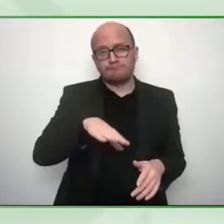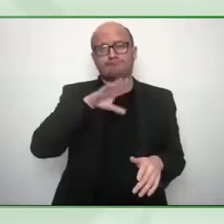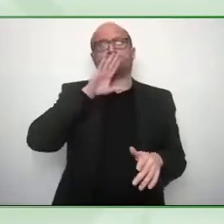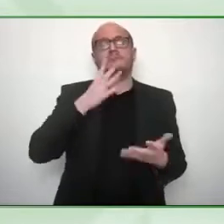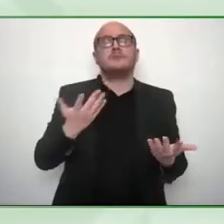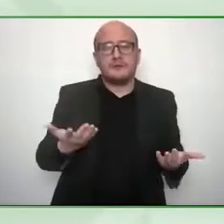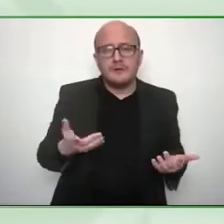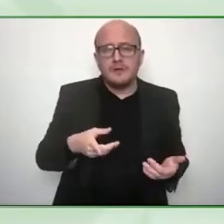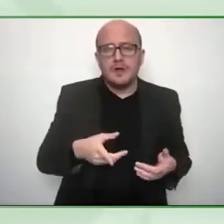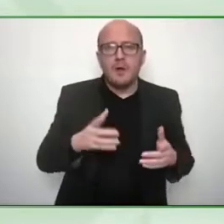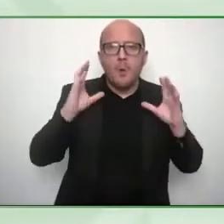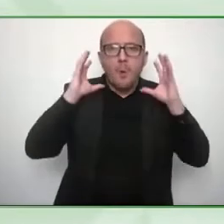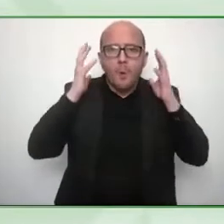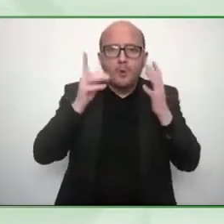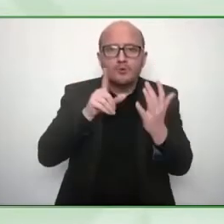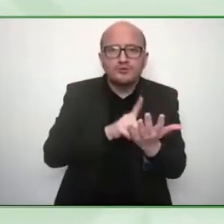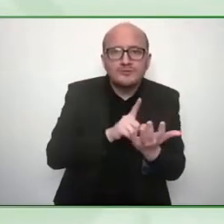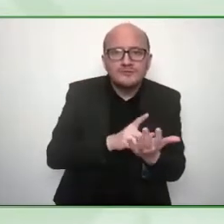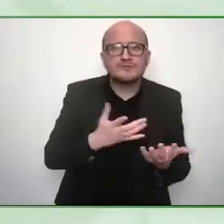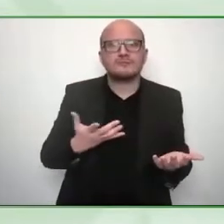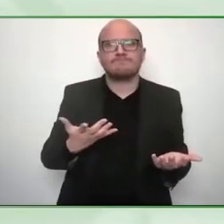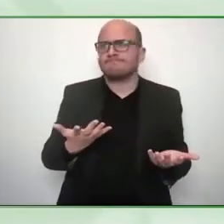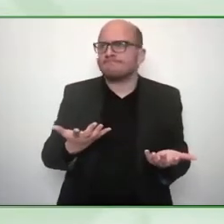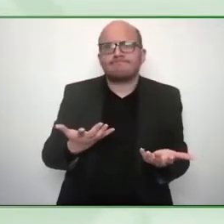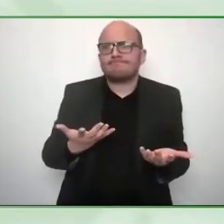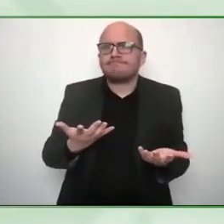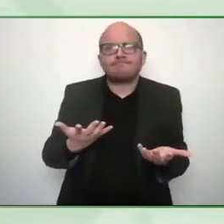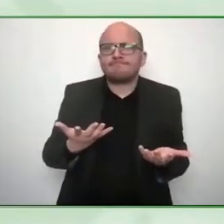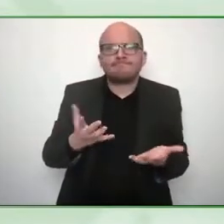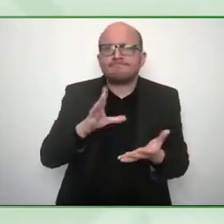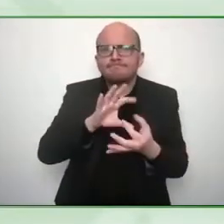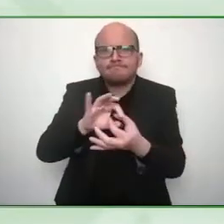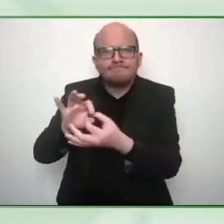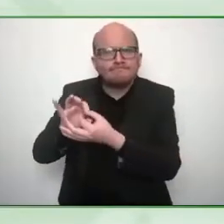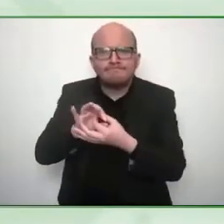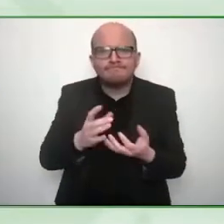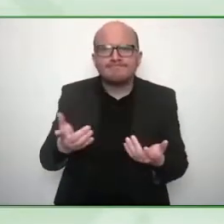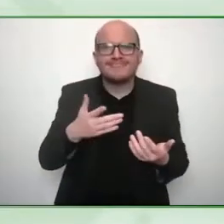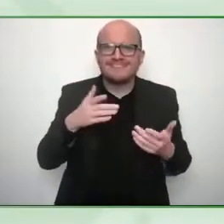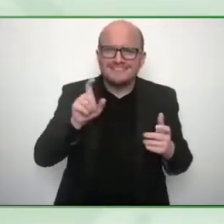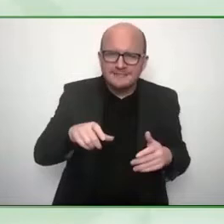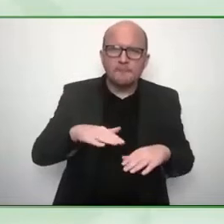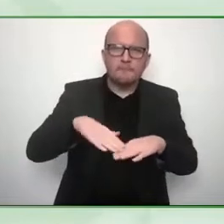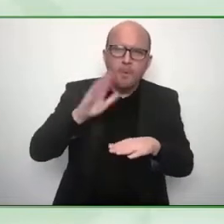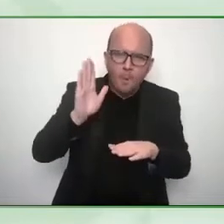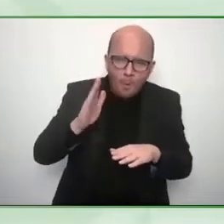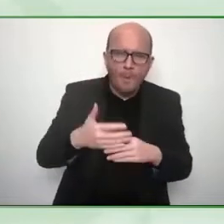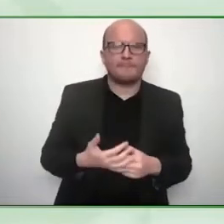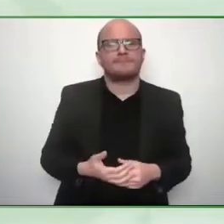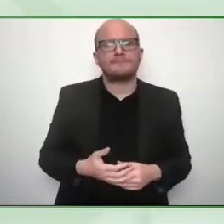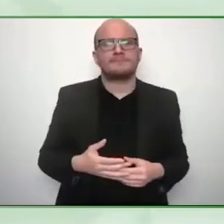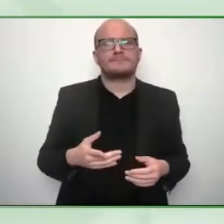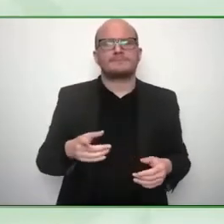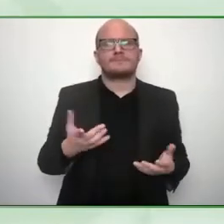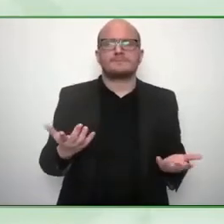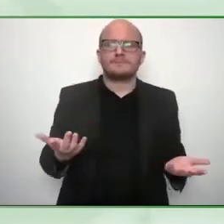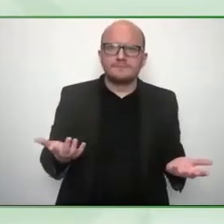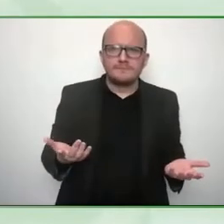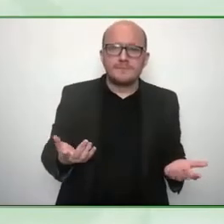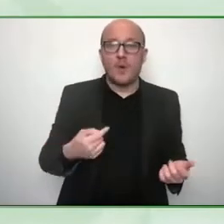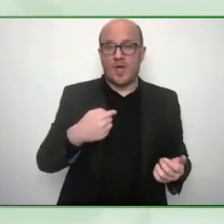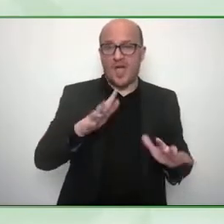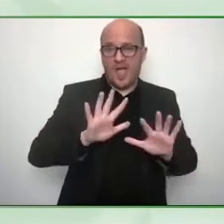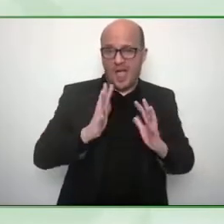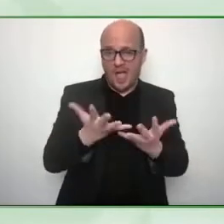also the production processes that we spoke about so you know in terms of you know our approach we're